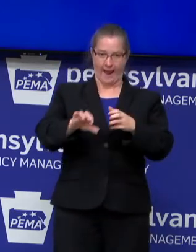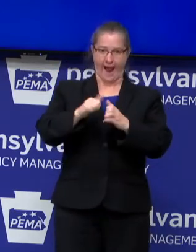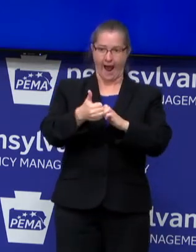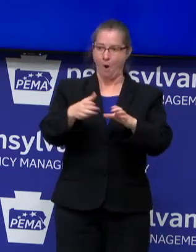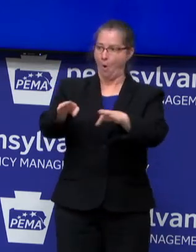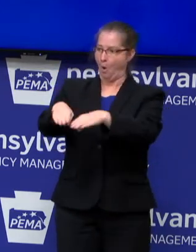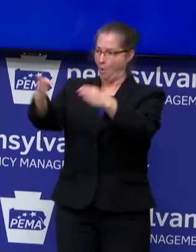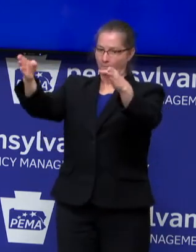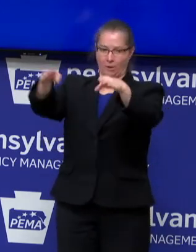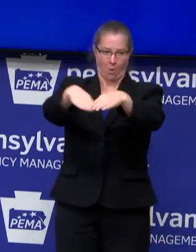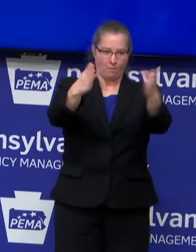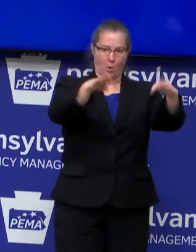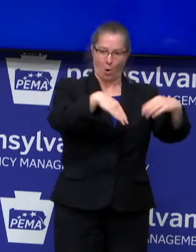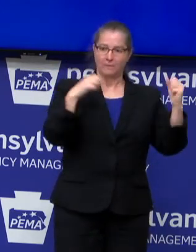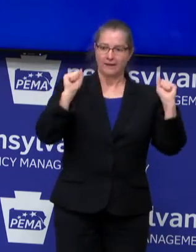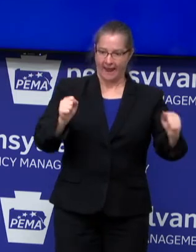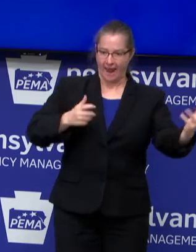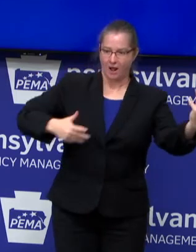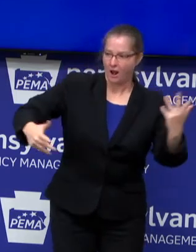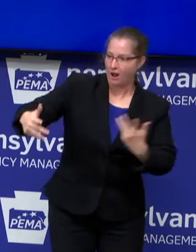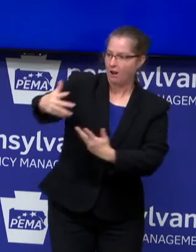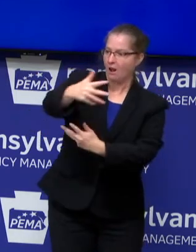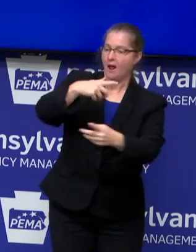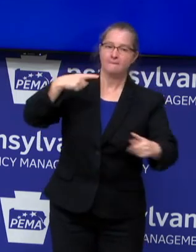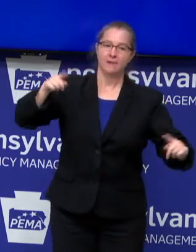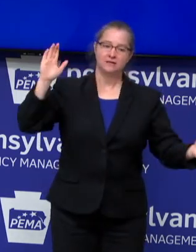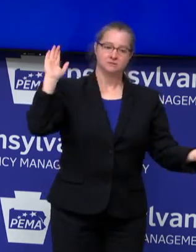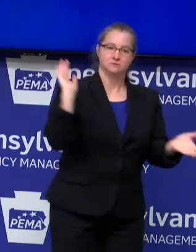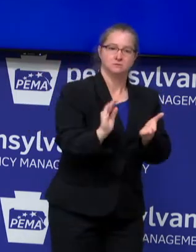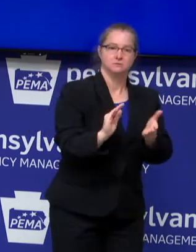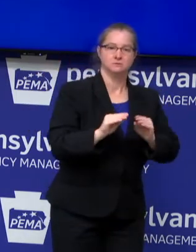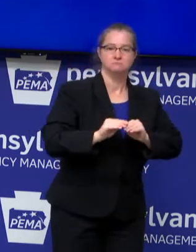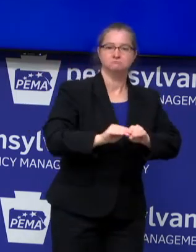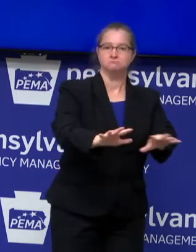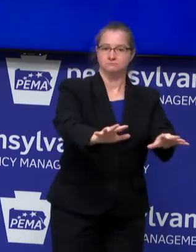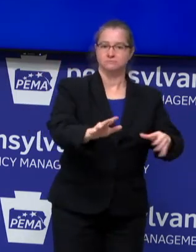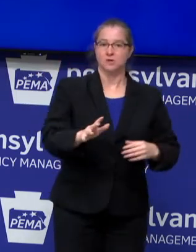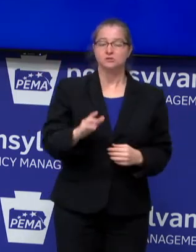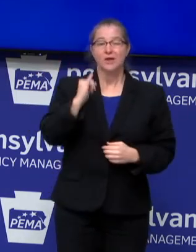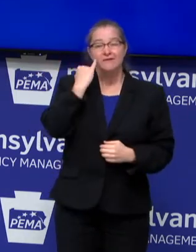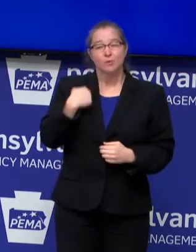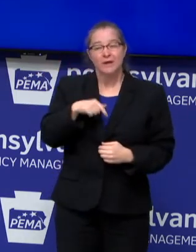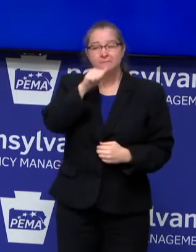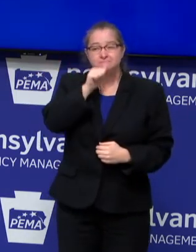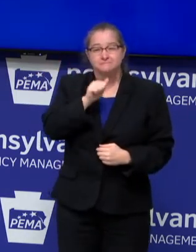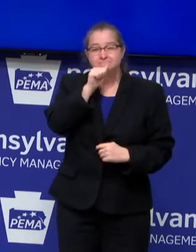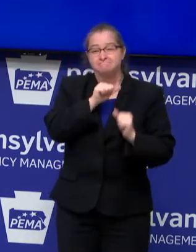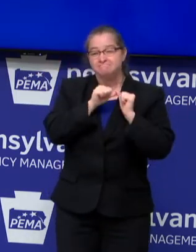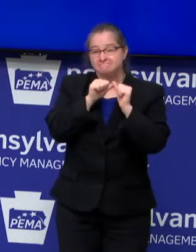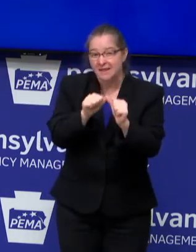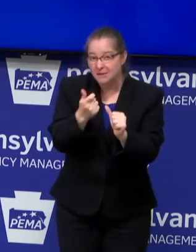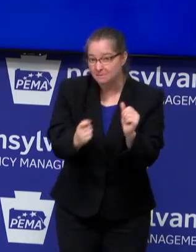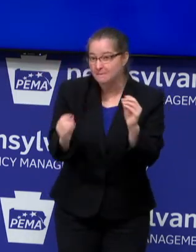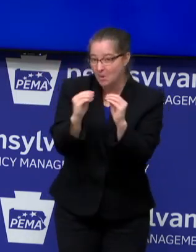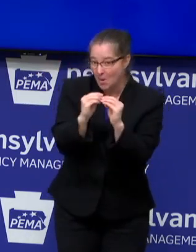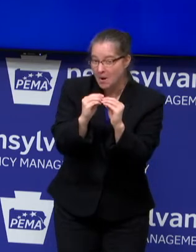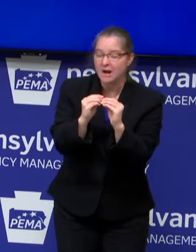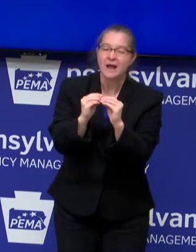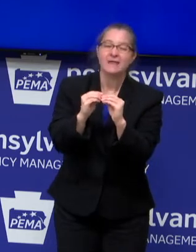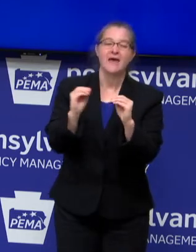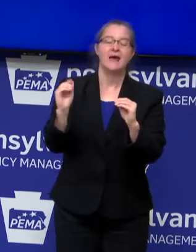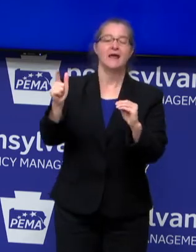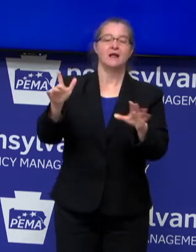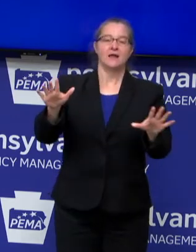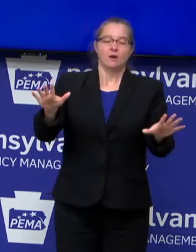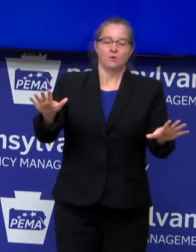mitigating spread of the virus. If we can keep up our efforts a bit longer, we should hopefully be able to relax a little bit